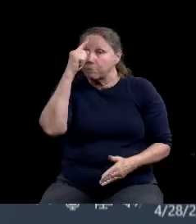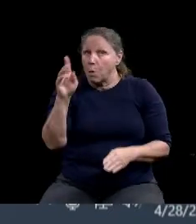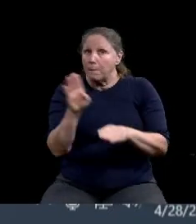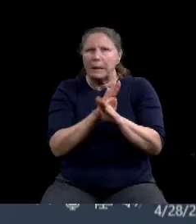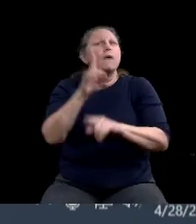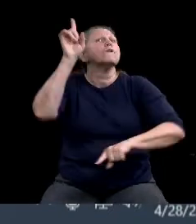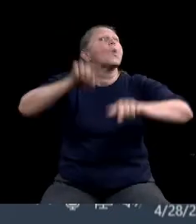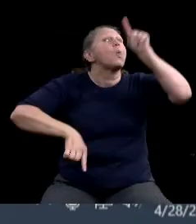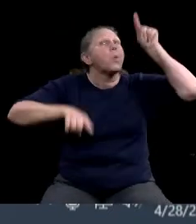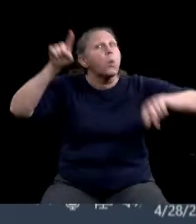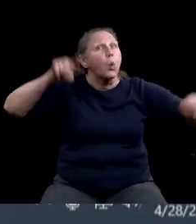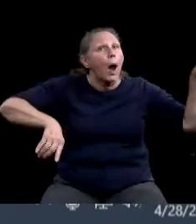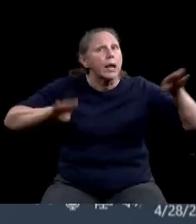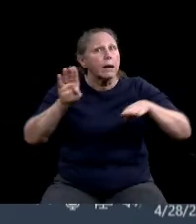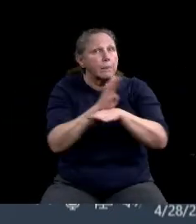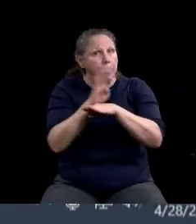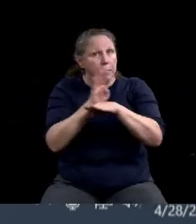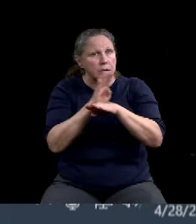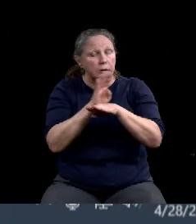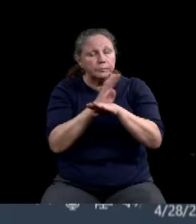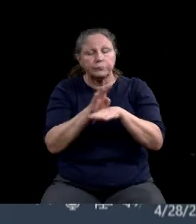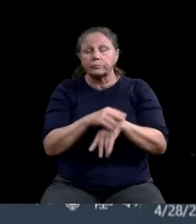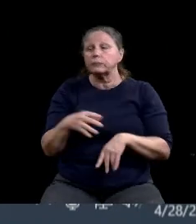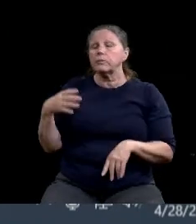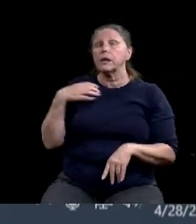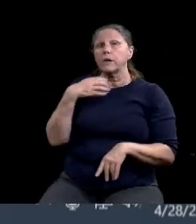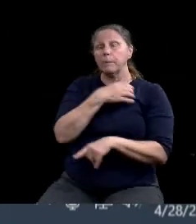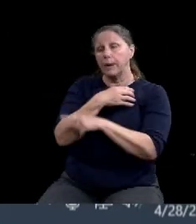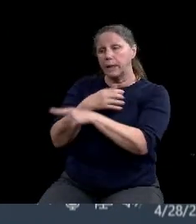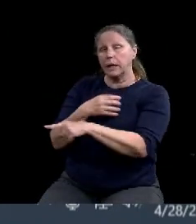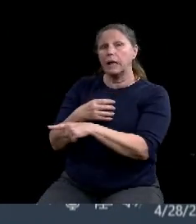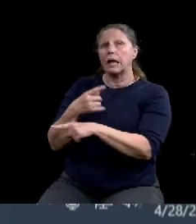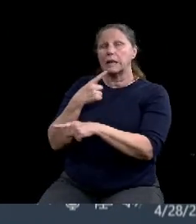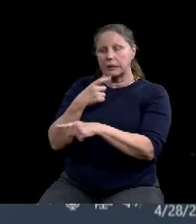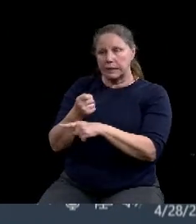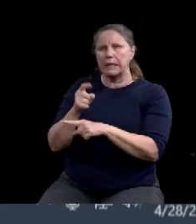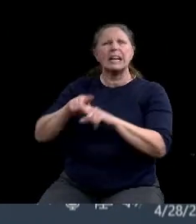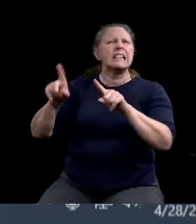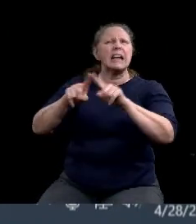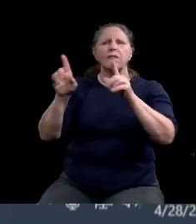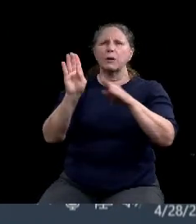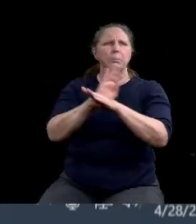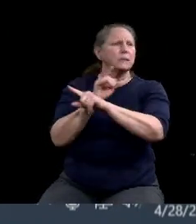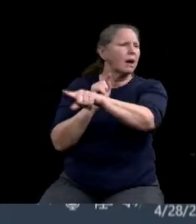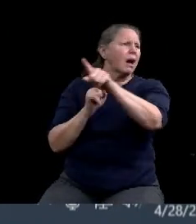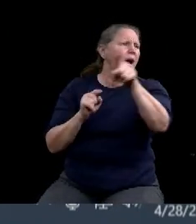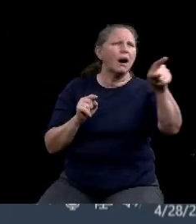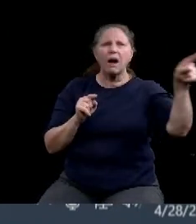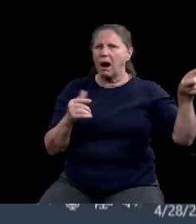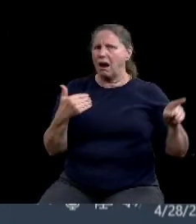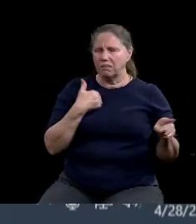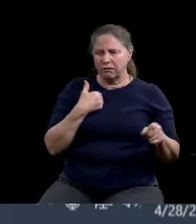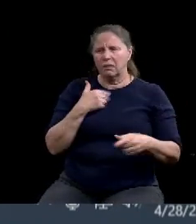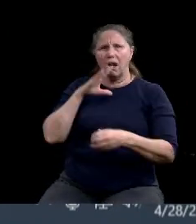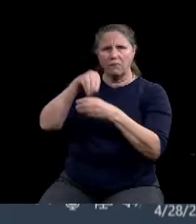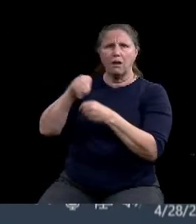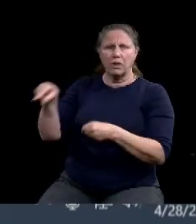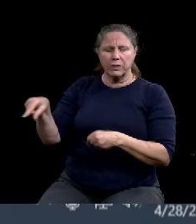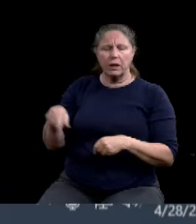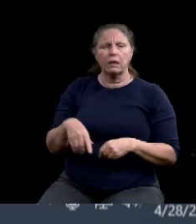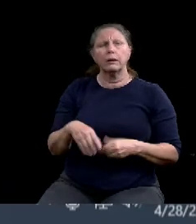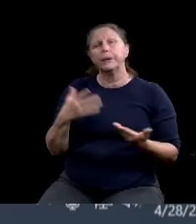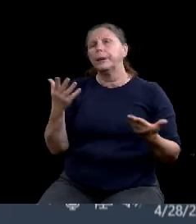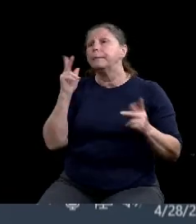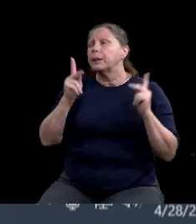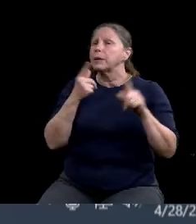that was put together represents the community that we live in. We have members from the African American Chamber of Commerce, the Hispanic